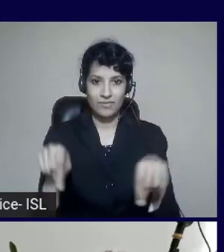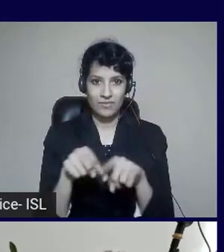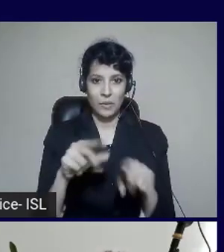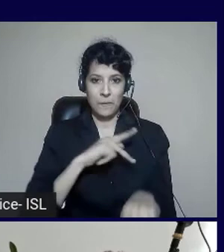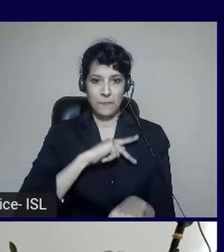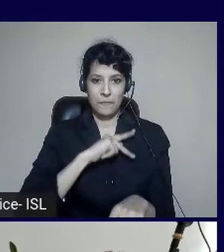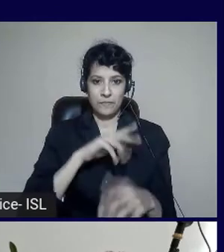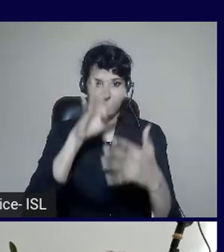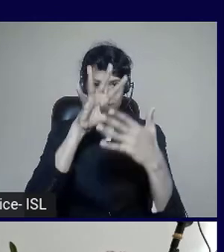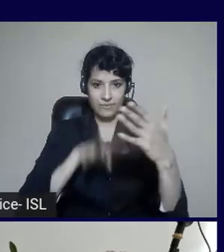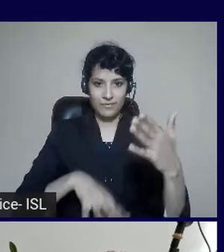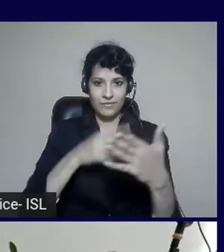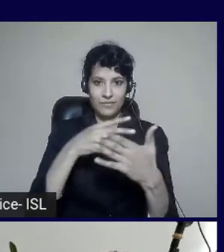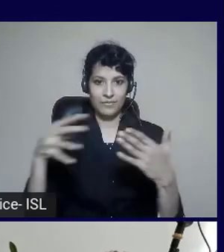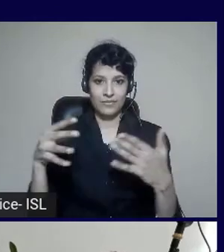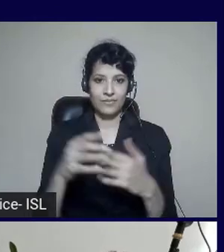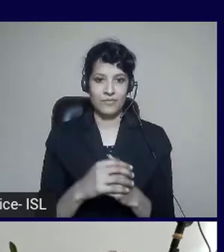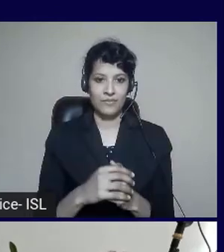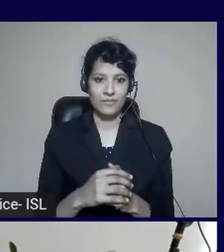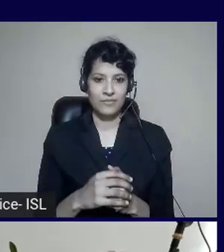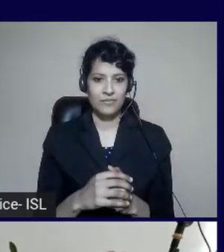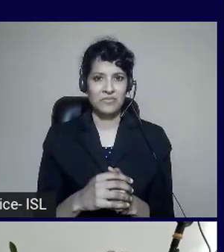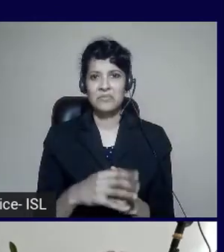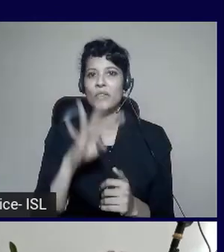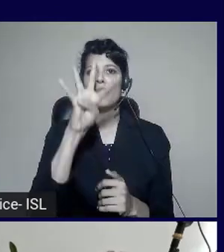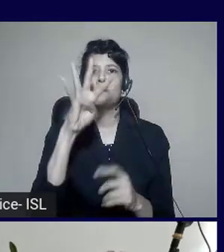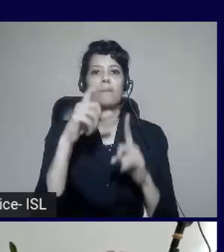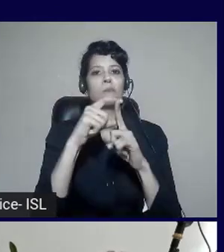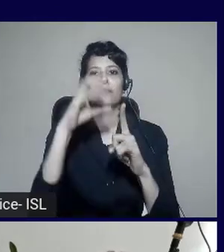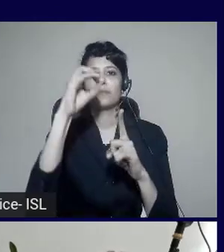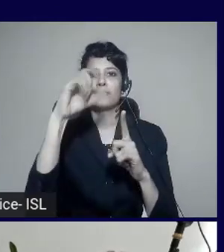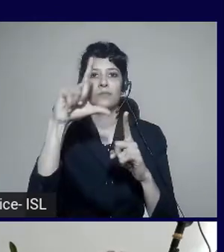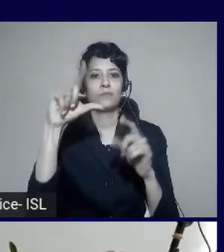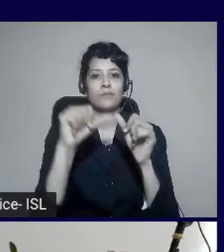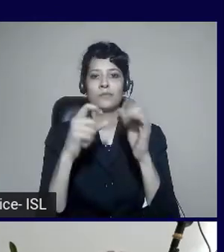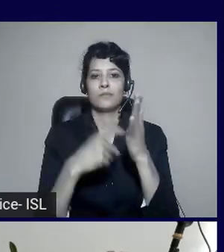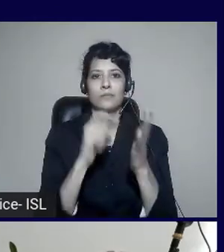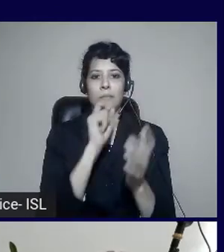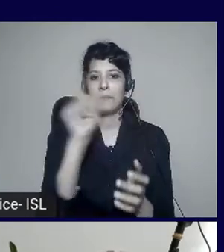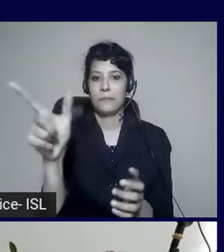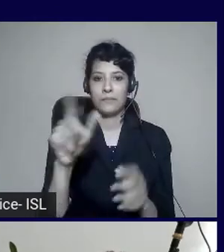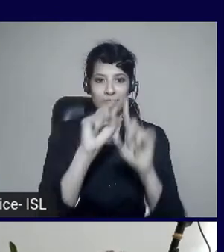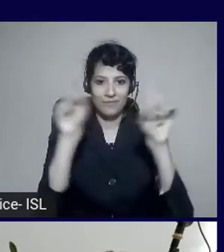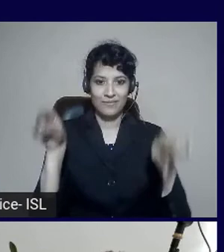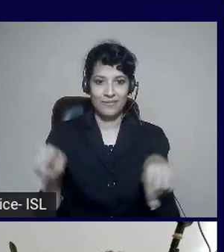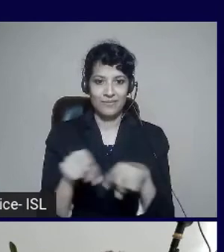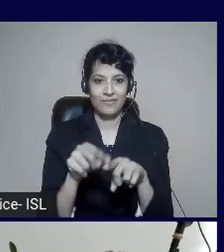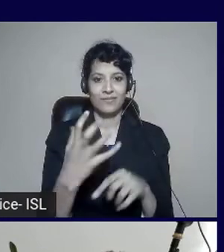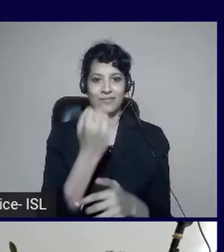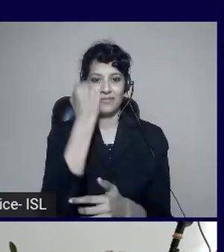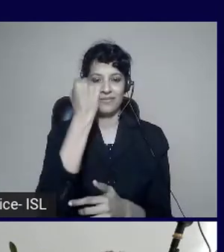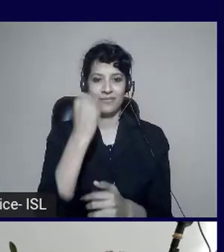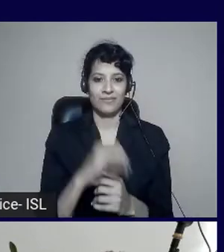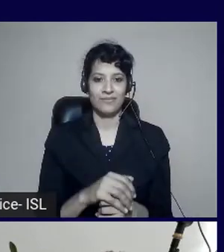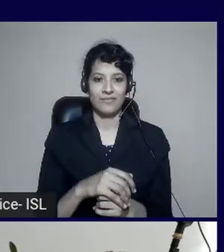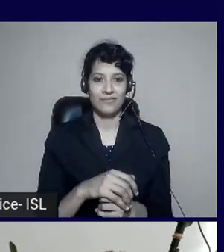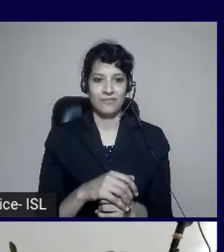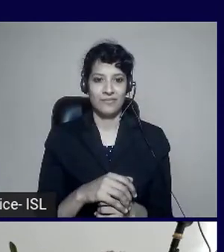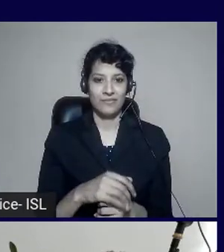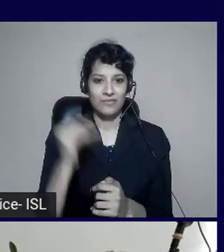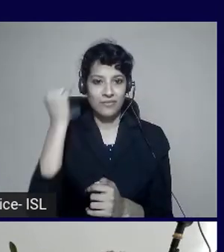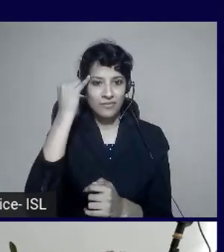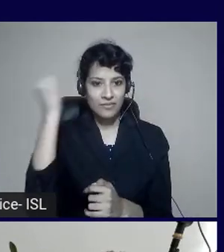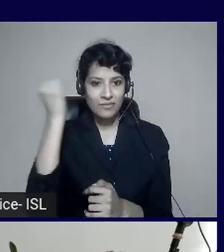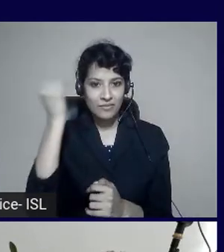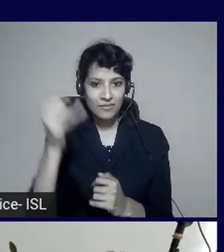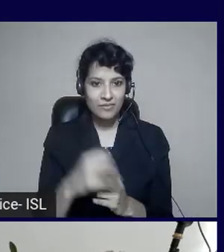$4 a month. And I get unlimited. Almost unlimited GitHub Actions. And you can see that there's the project. Xcore Maven. And I went in there. And I just